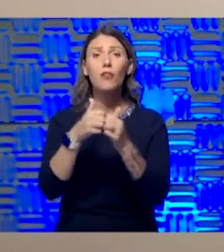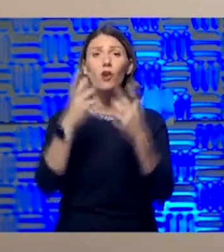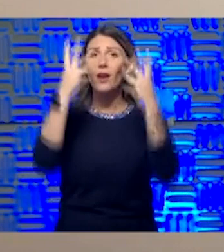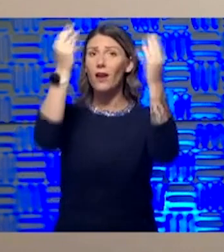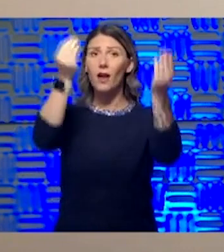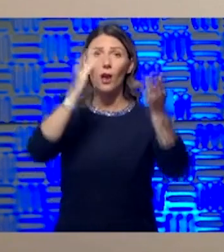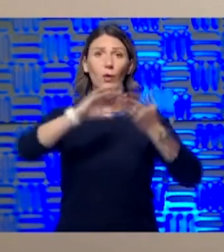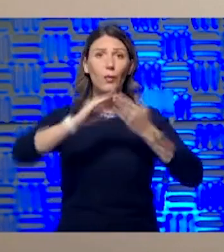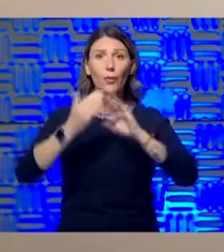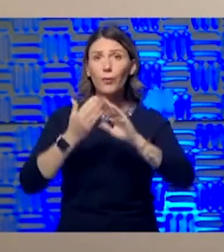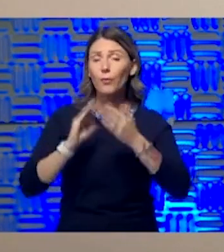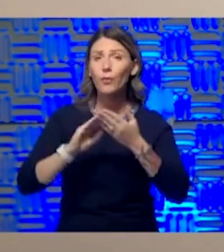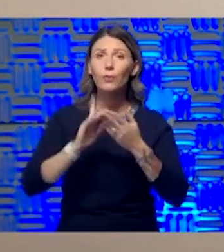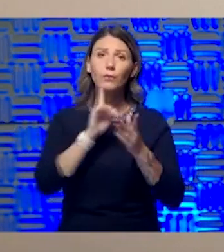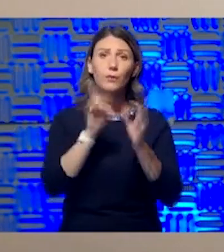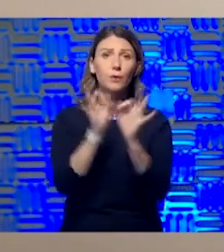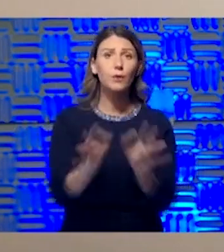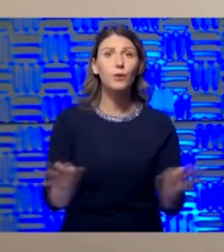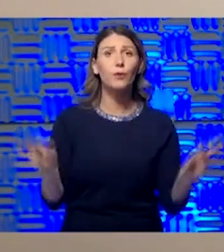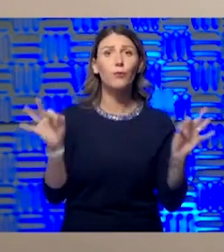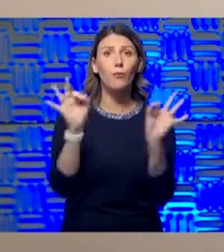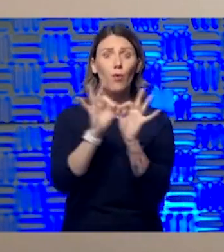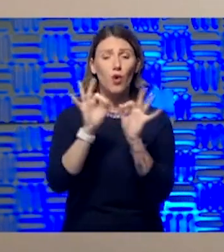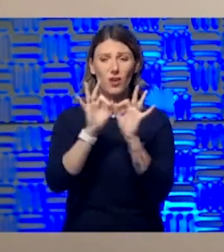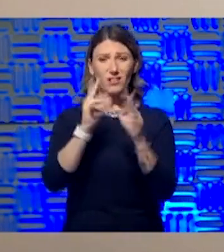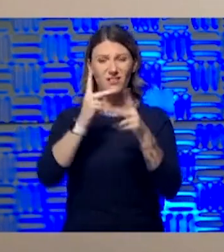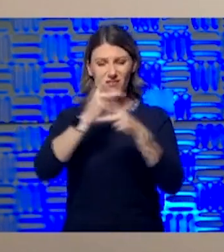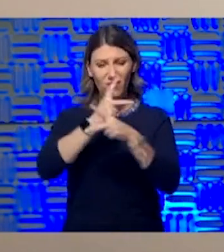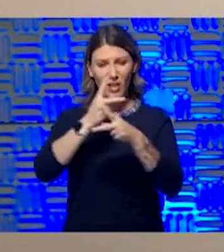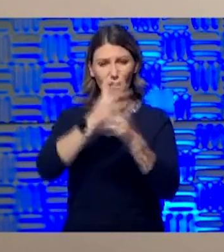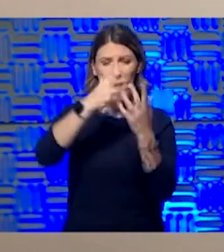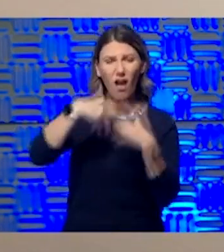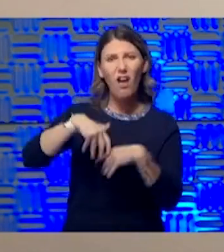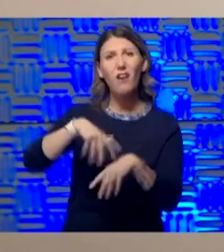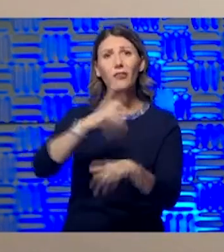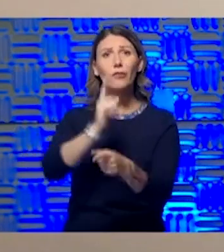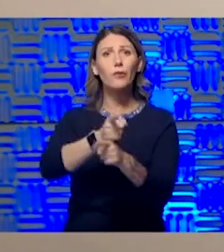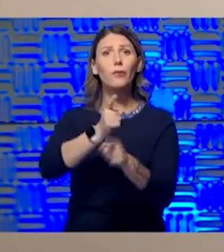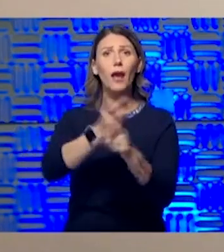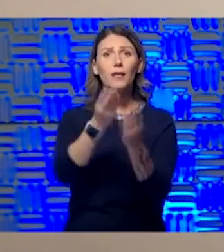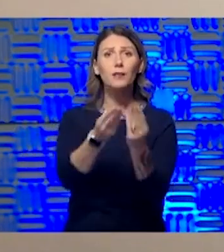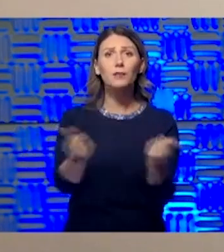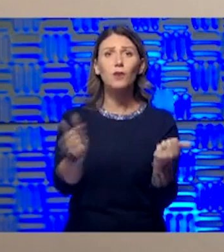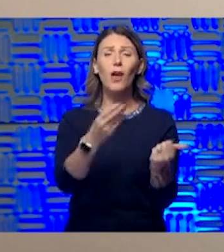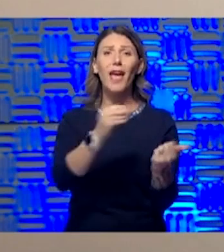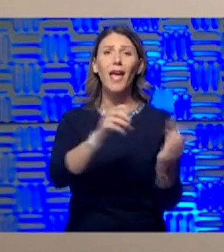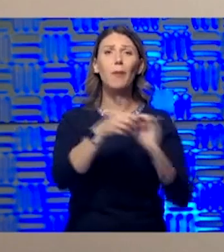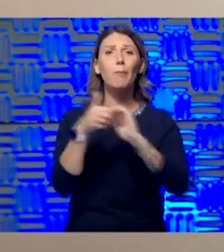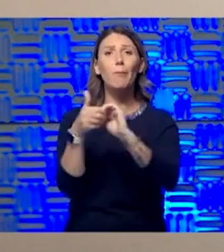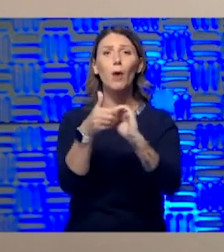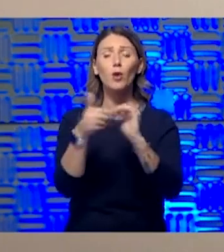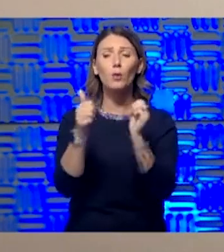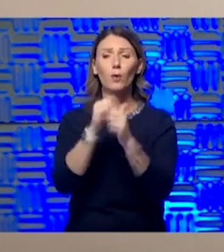for all of us to find the right solutions and do it in partnership with the communities that are affected.